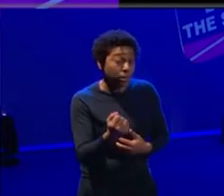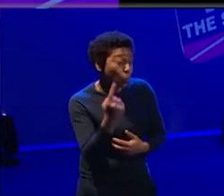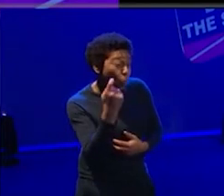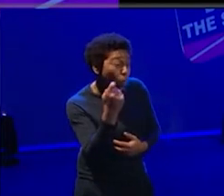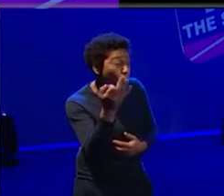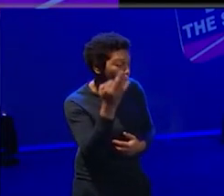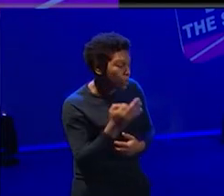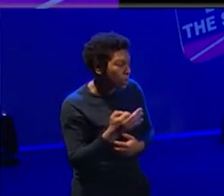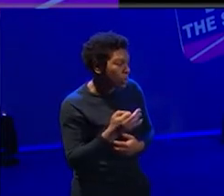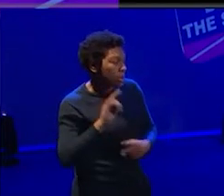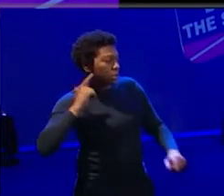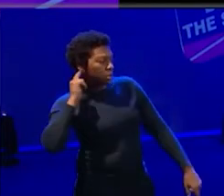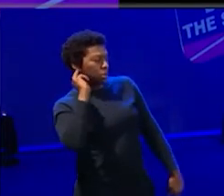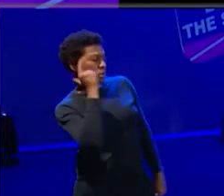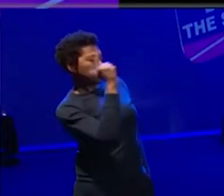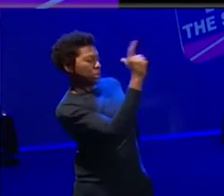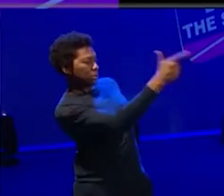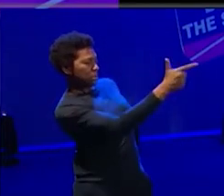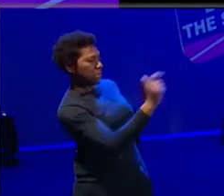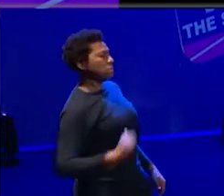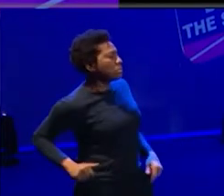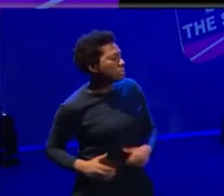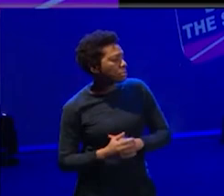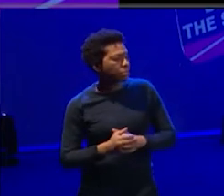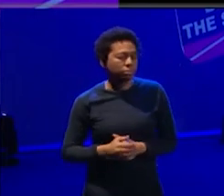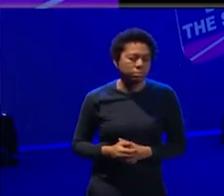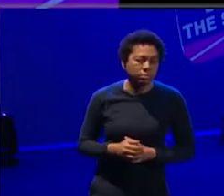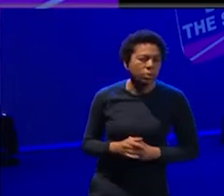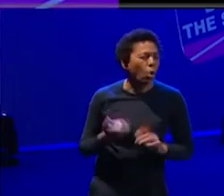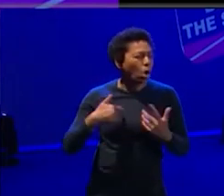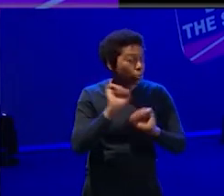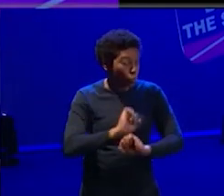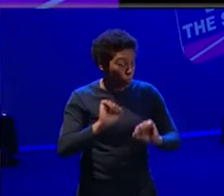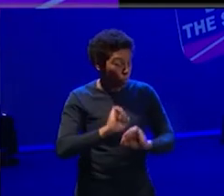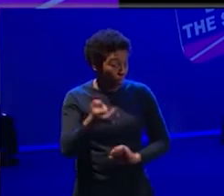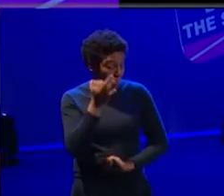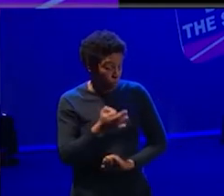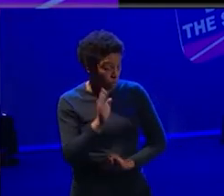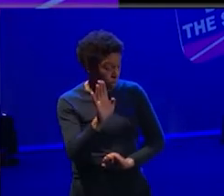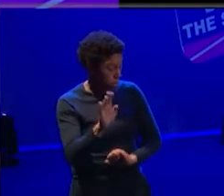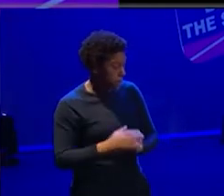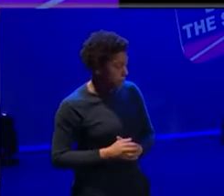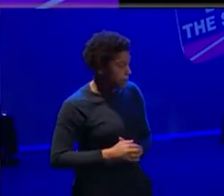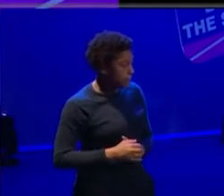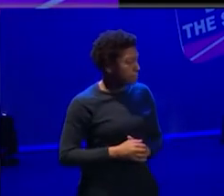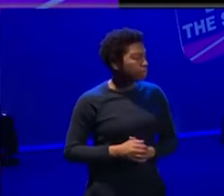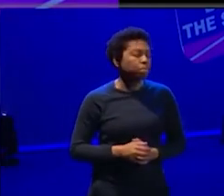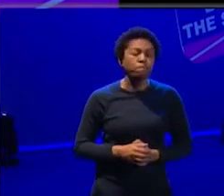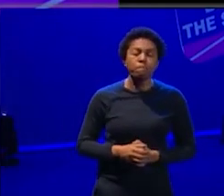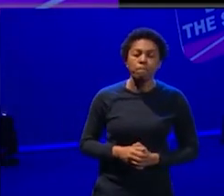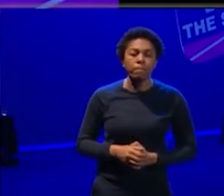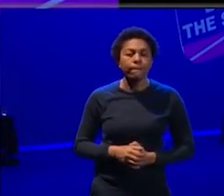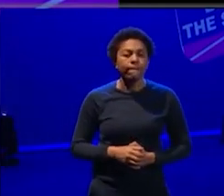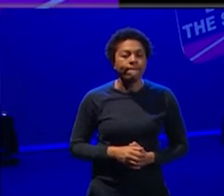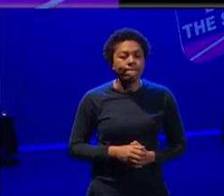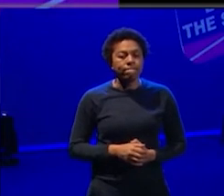questions? Yes. You at the back. Yeah. Yeah. Hi, thank you so much. It's, it's, um, really interesting to